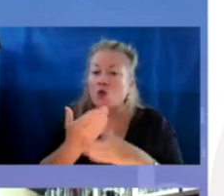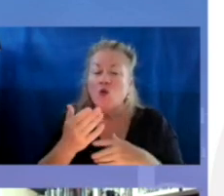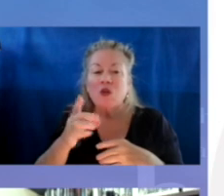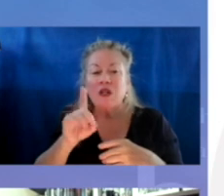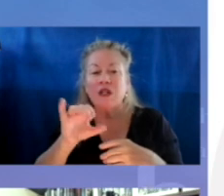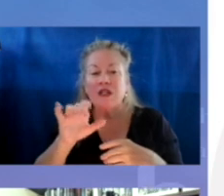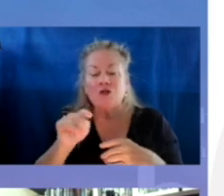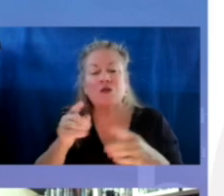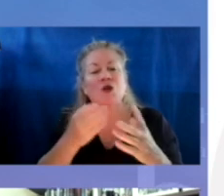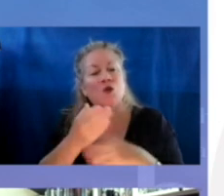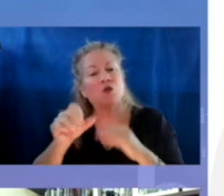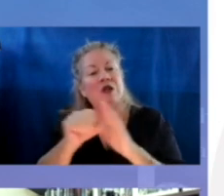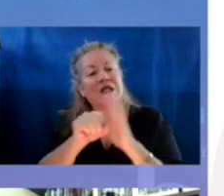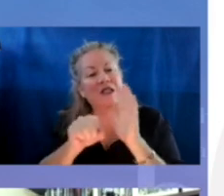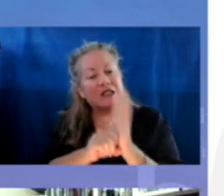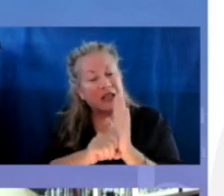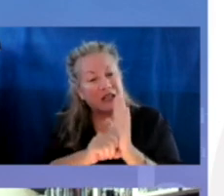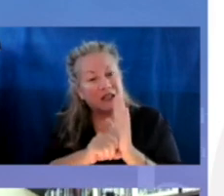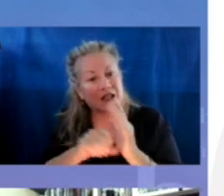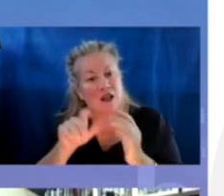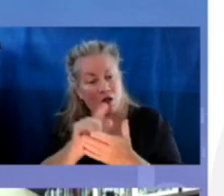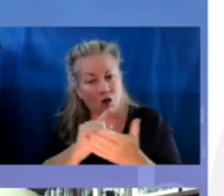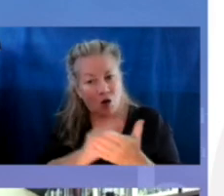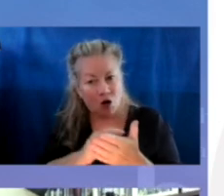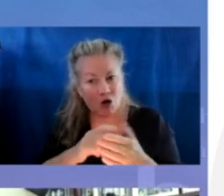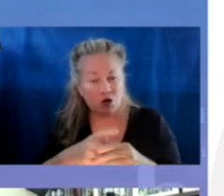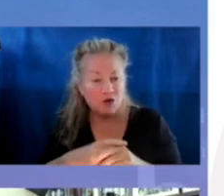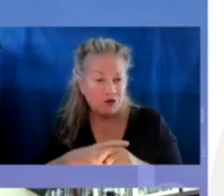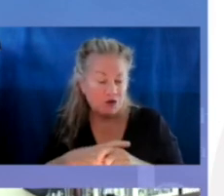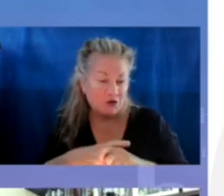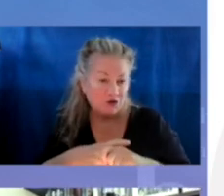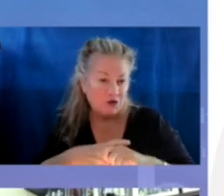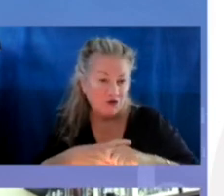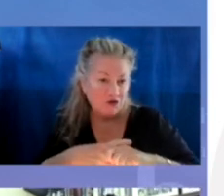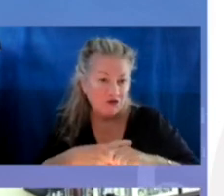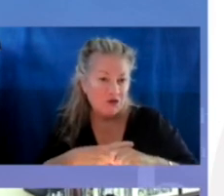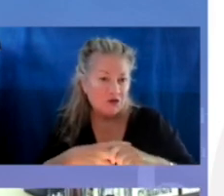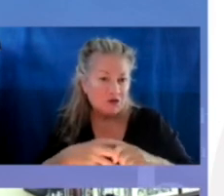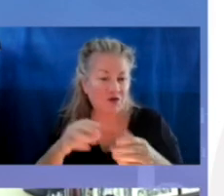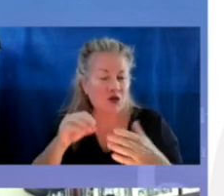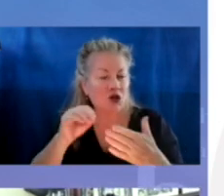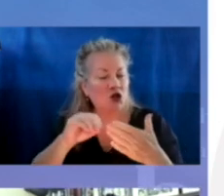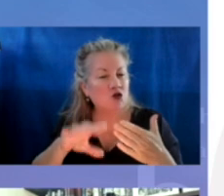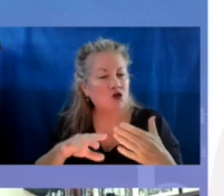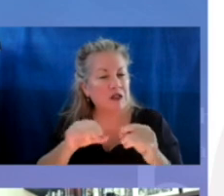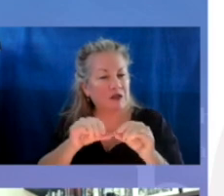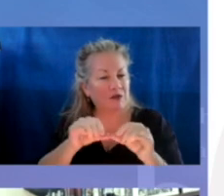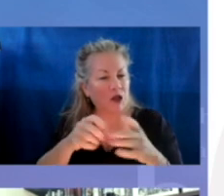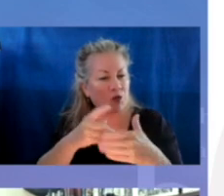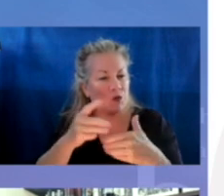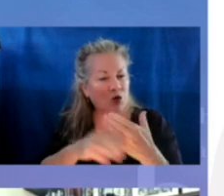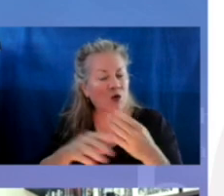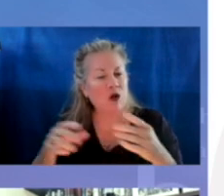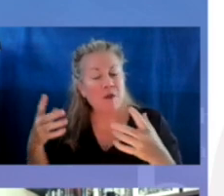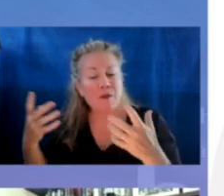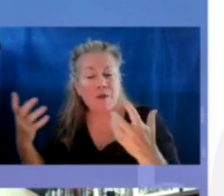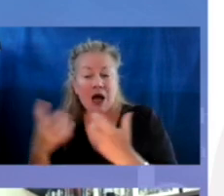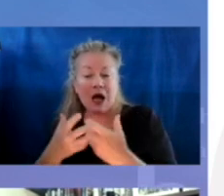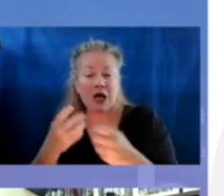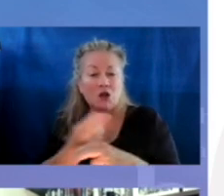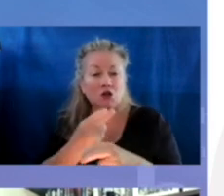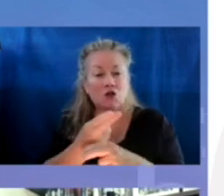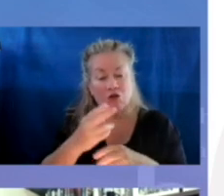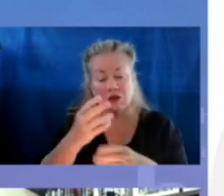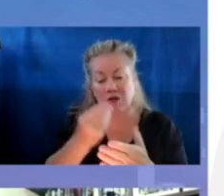the district practice, but also through a state law called the Homeless Student Stability Program. With a combined use of funds,